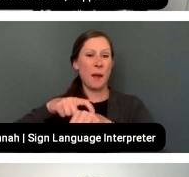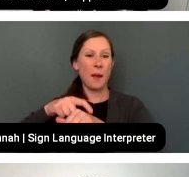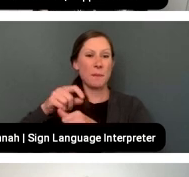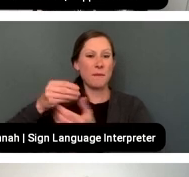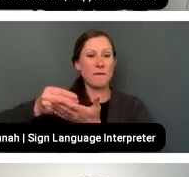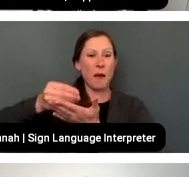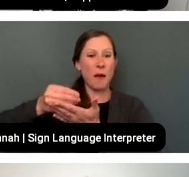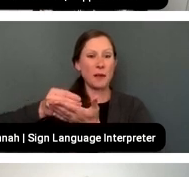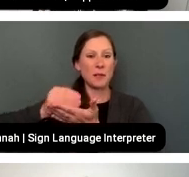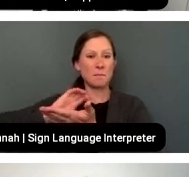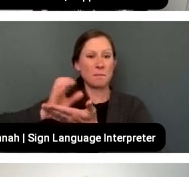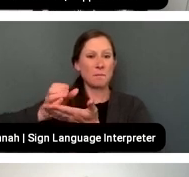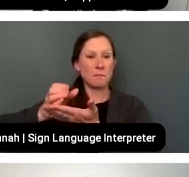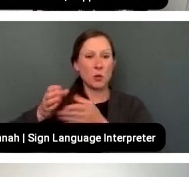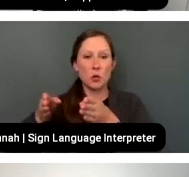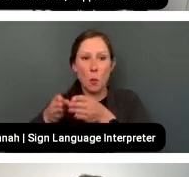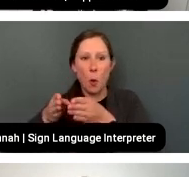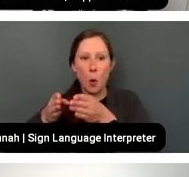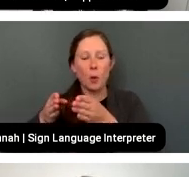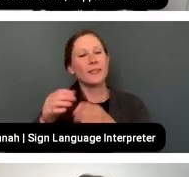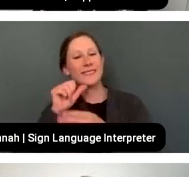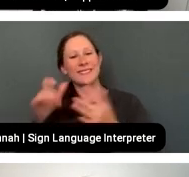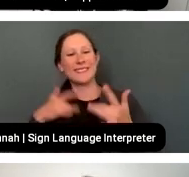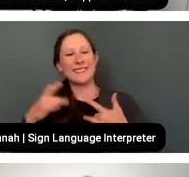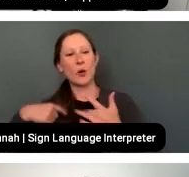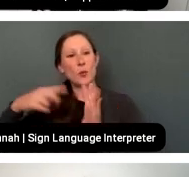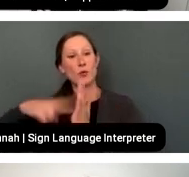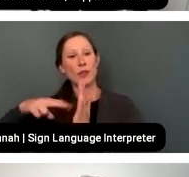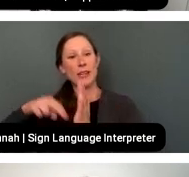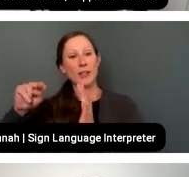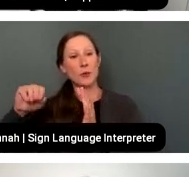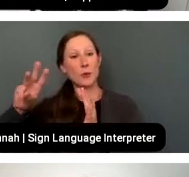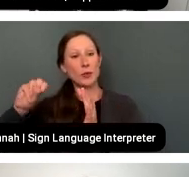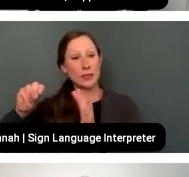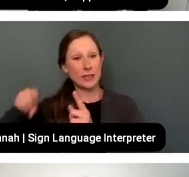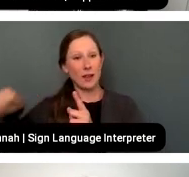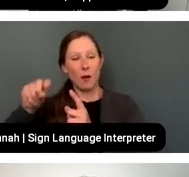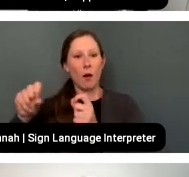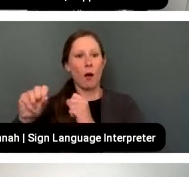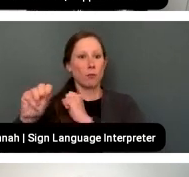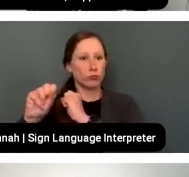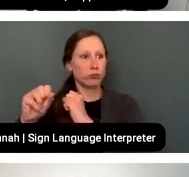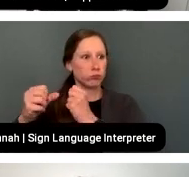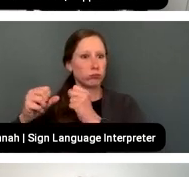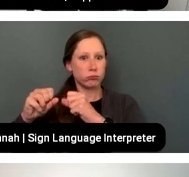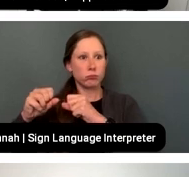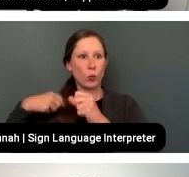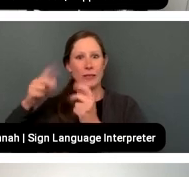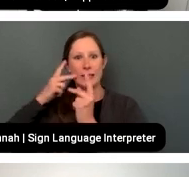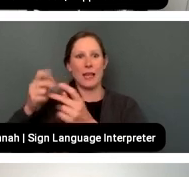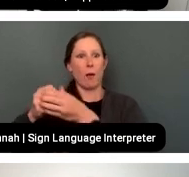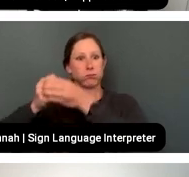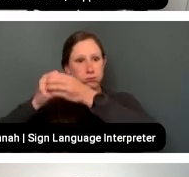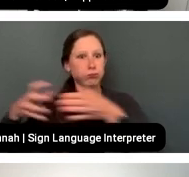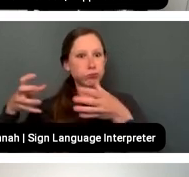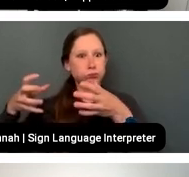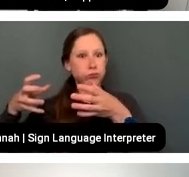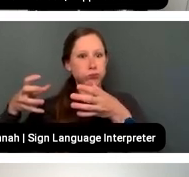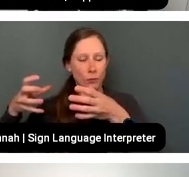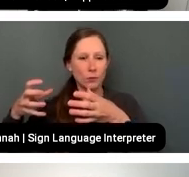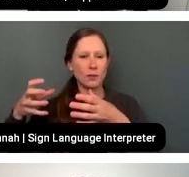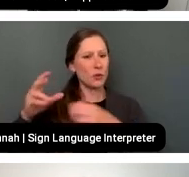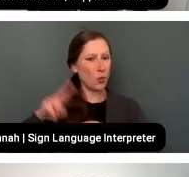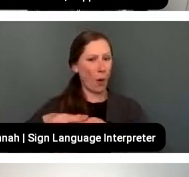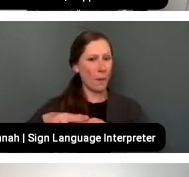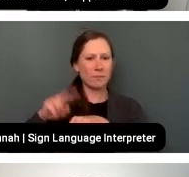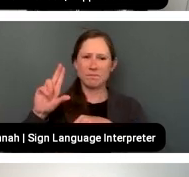news. We always read about the mega first-time fundraisers that are spinning out and it feels like that's the norm. That is not the norm. The norm is what your data is showing, which